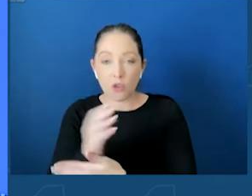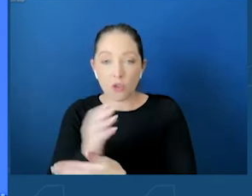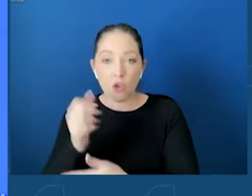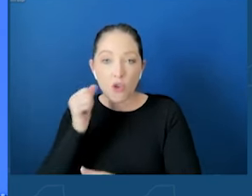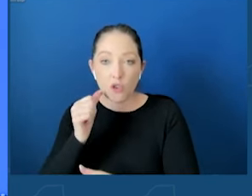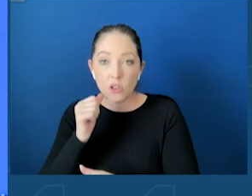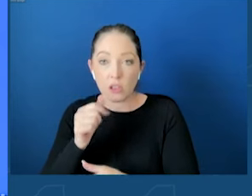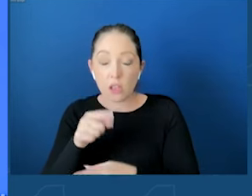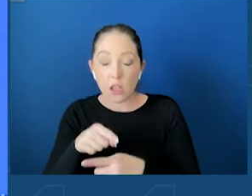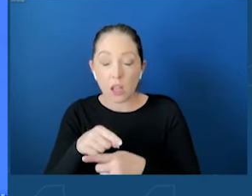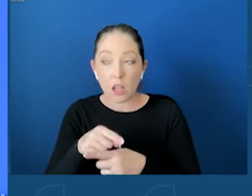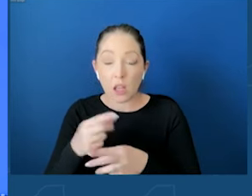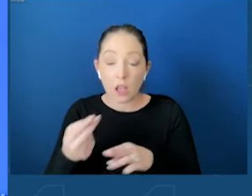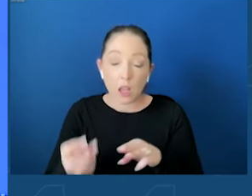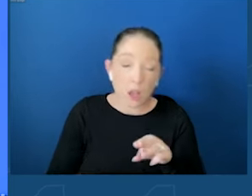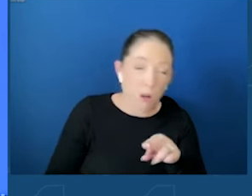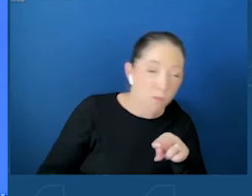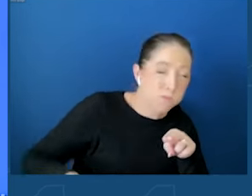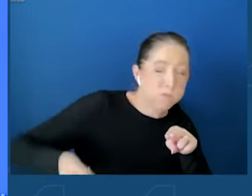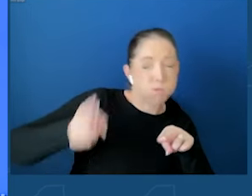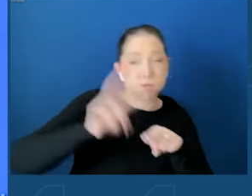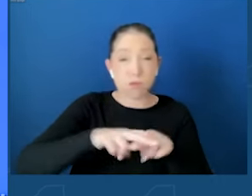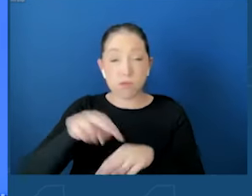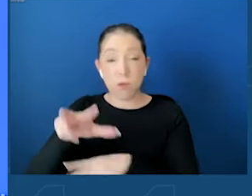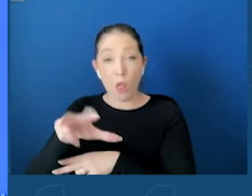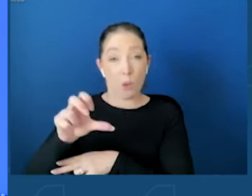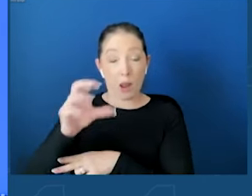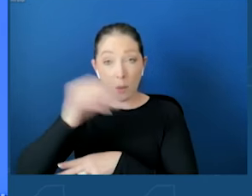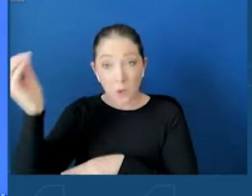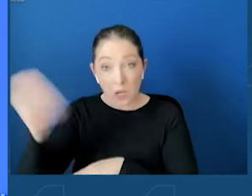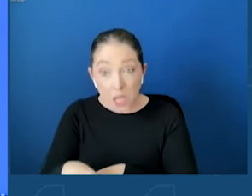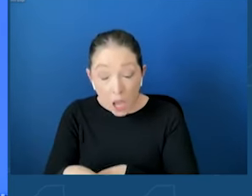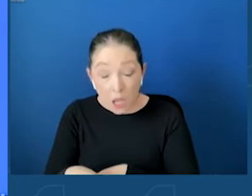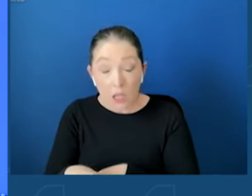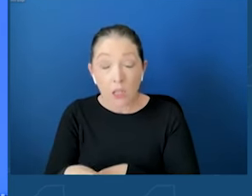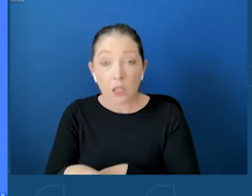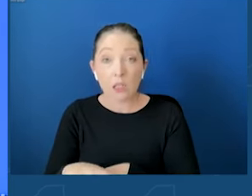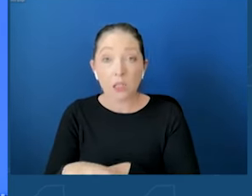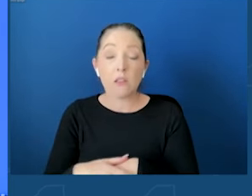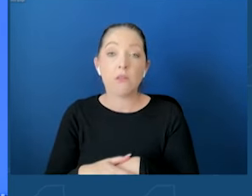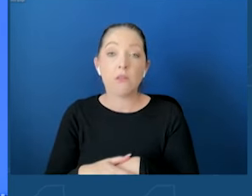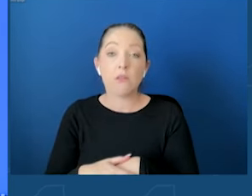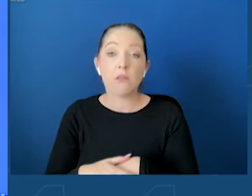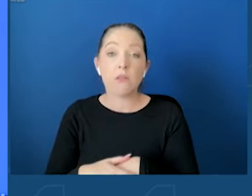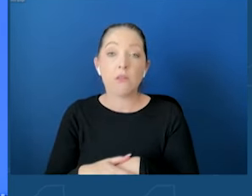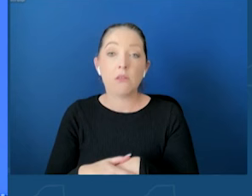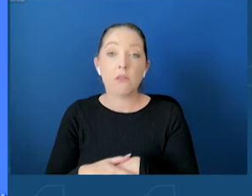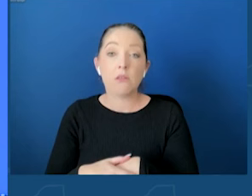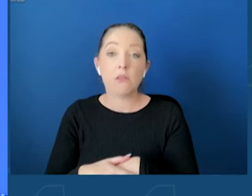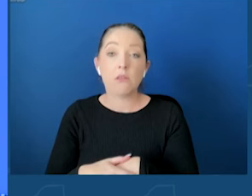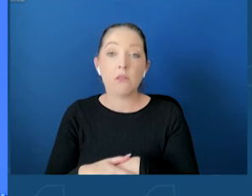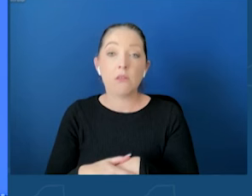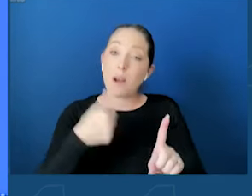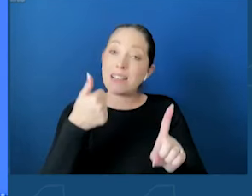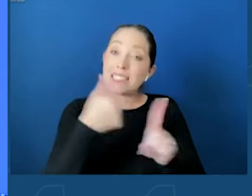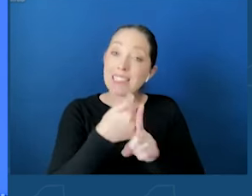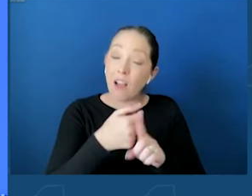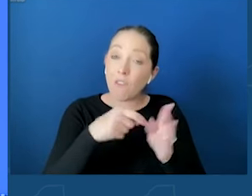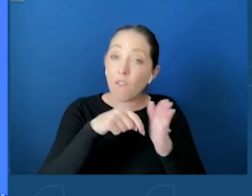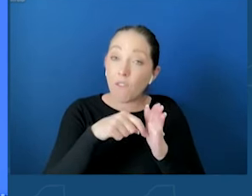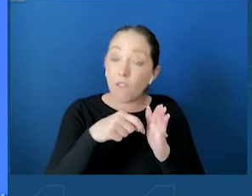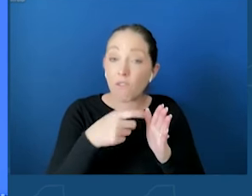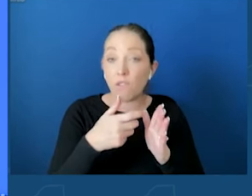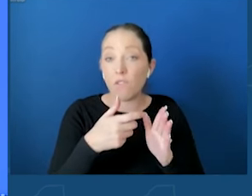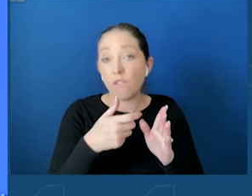Hospital admissions for self-harm amongst 10 to 14-year-old girls increased by